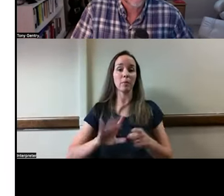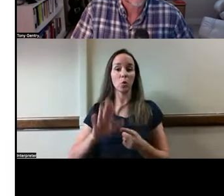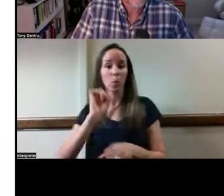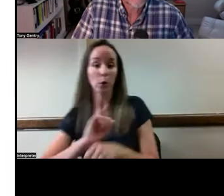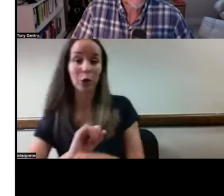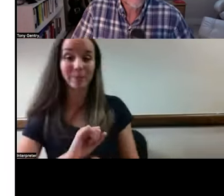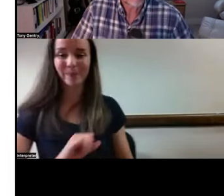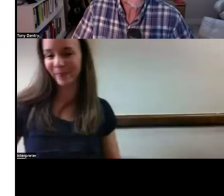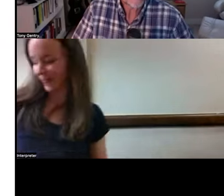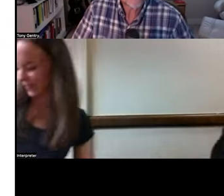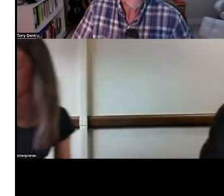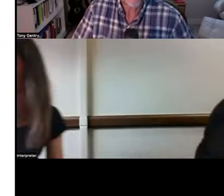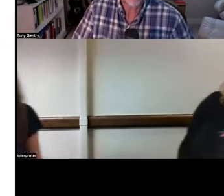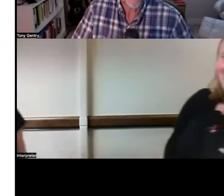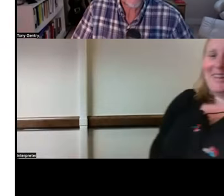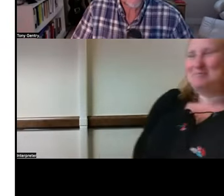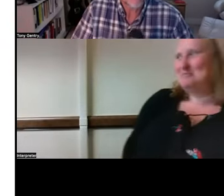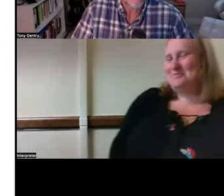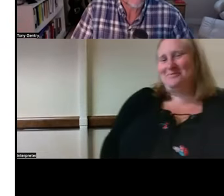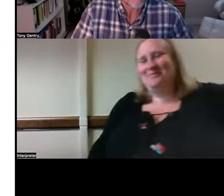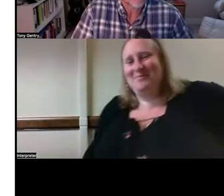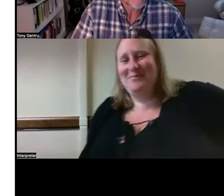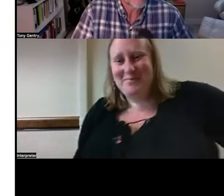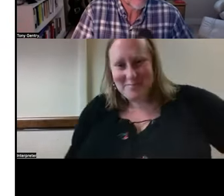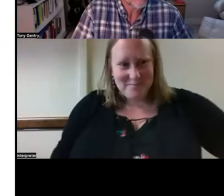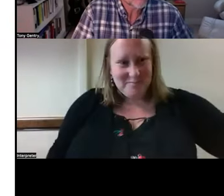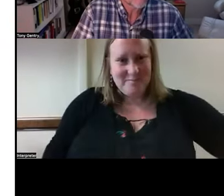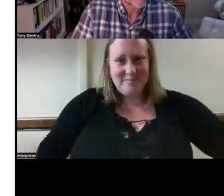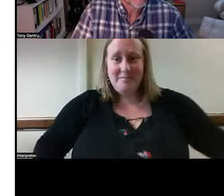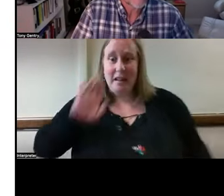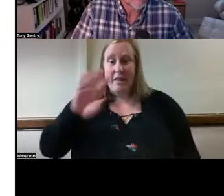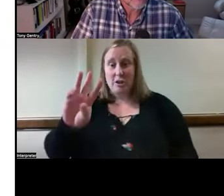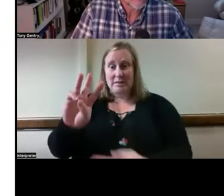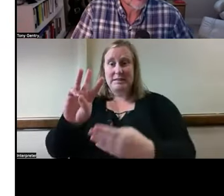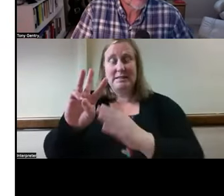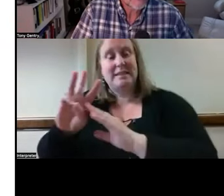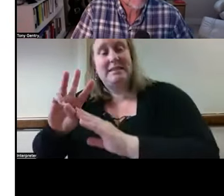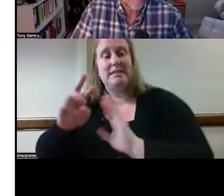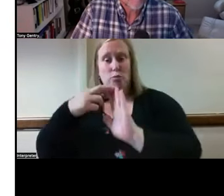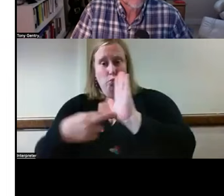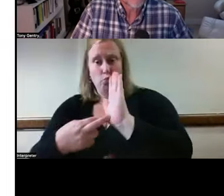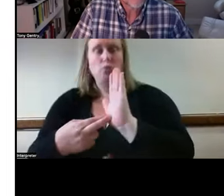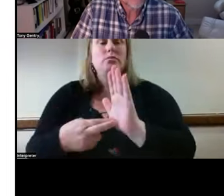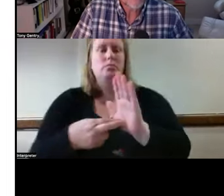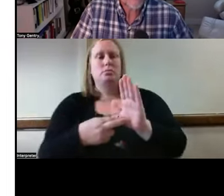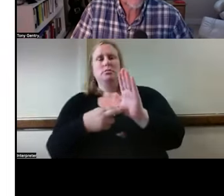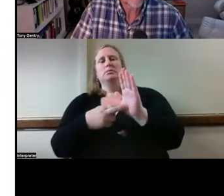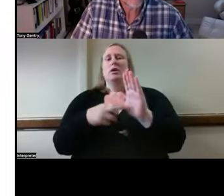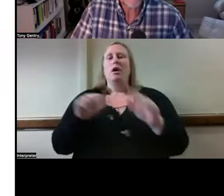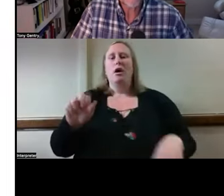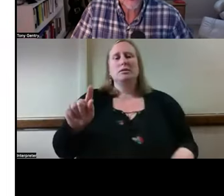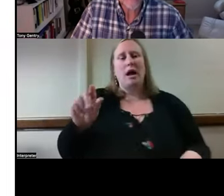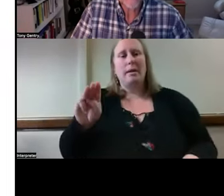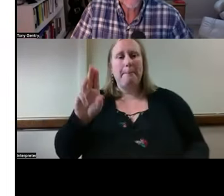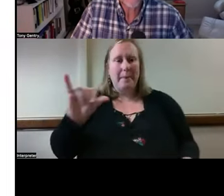There are six principles that are followed by rehab counselors. They are autonomy, which is the respecting the